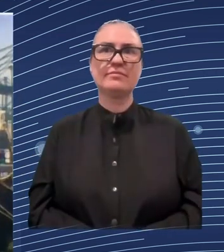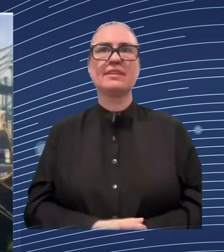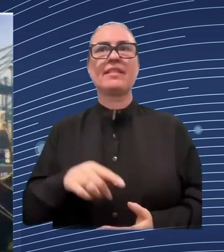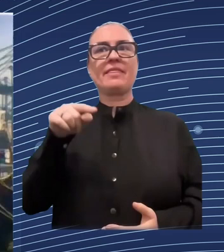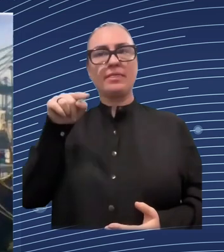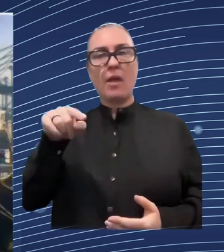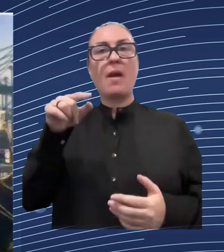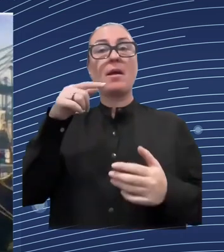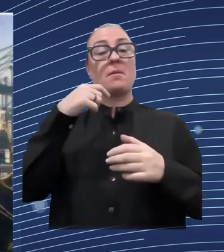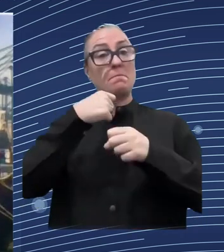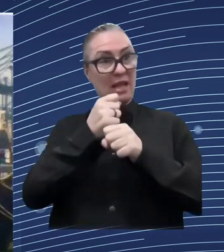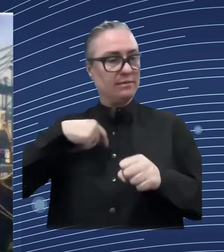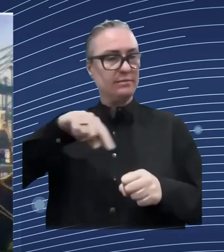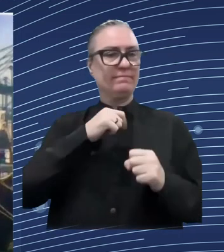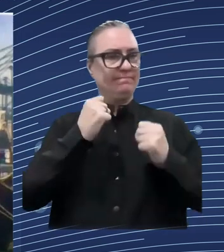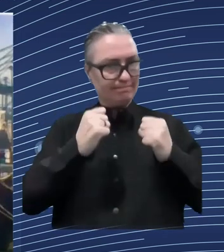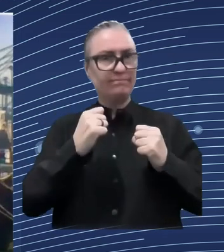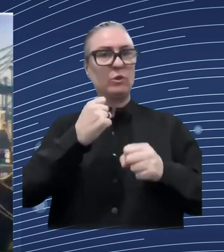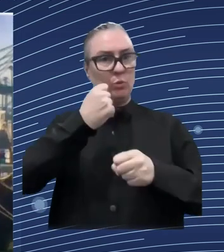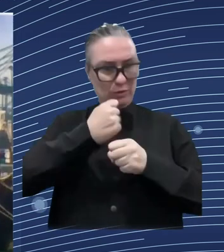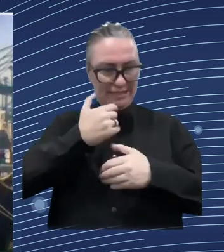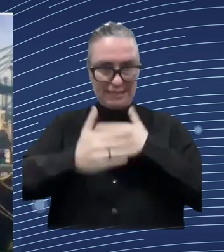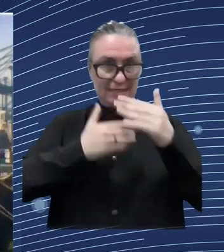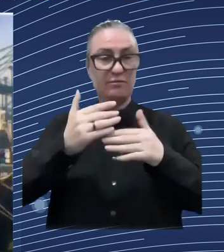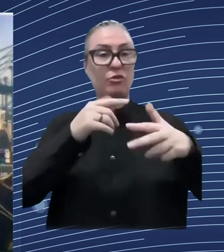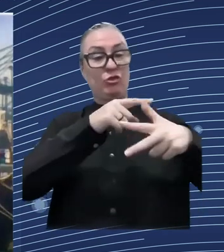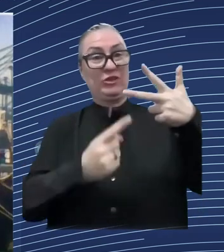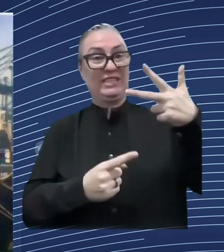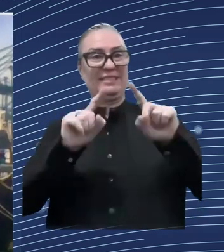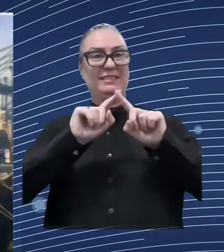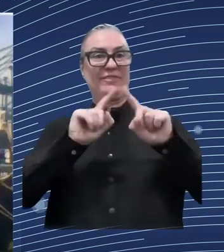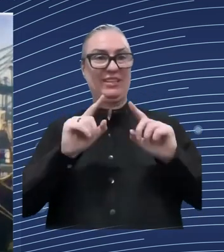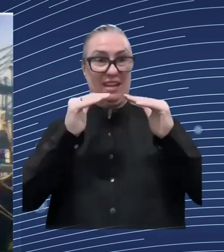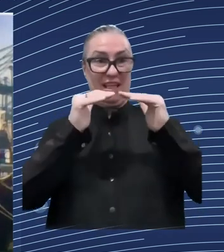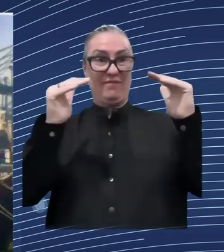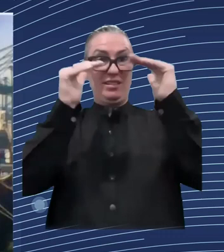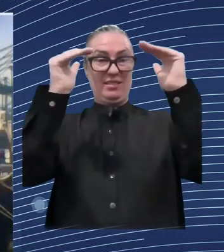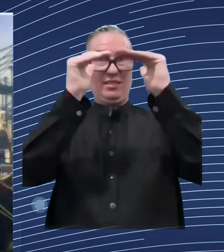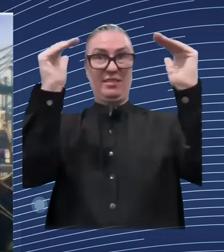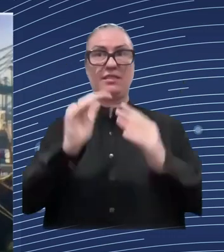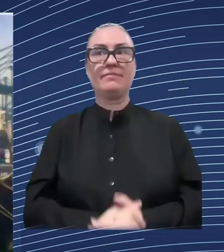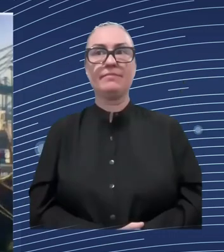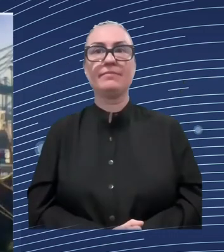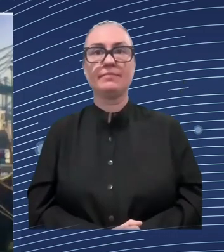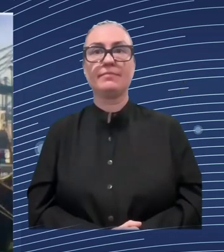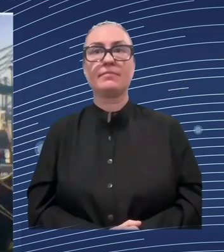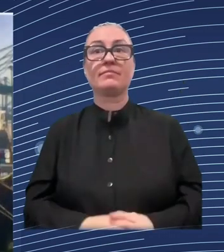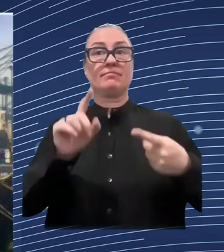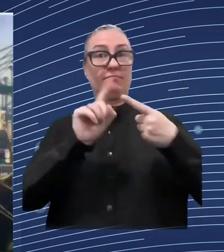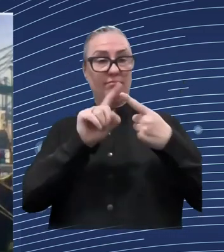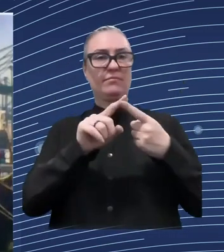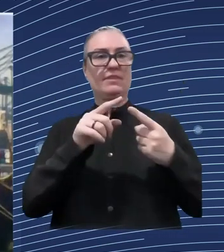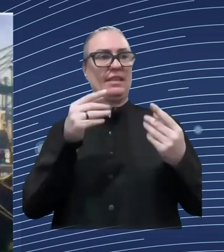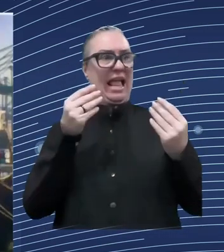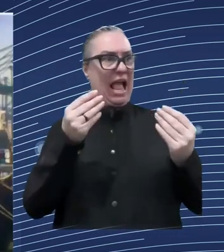commissioner and from the uh vice president and from the vice minister and from marlene who all have of course stressed the situation where we are